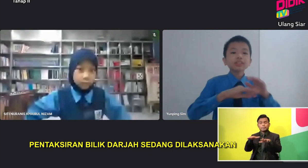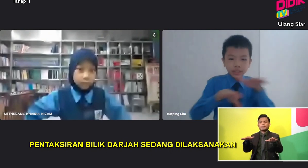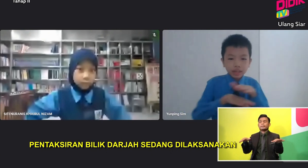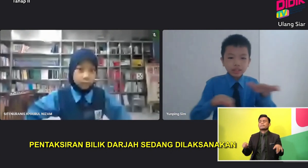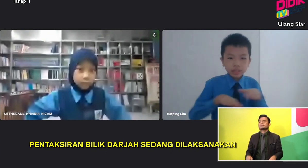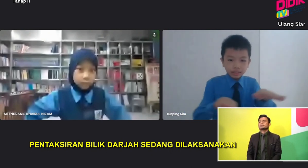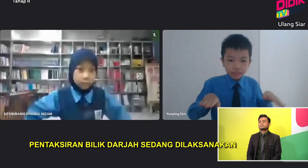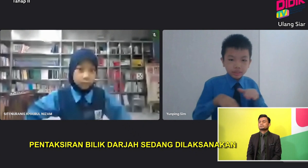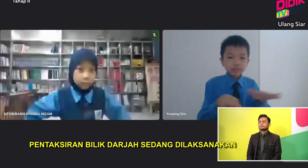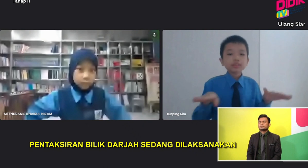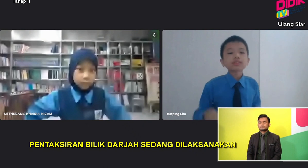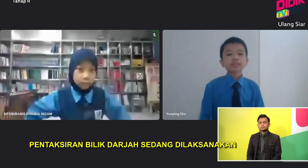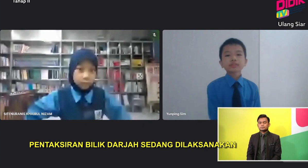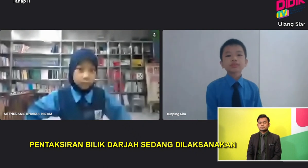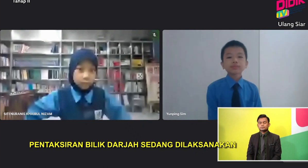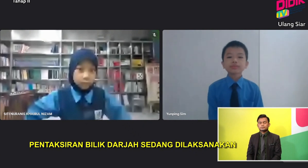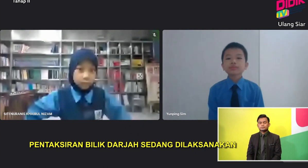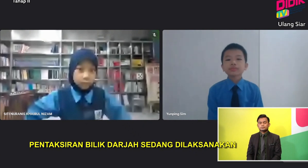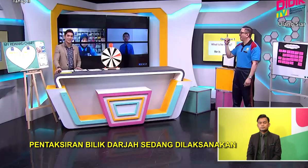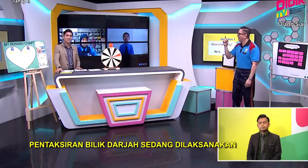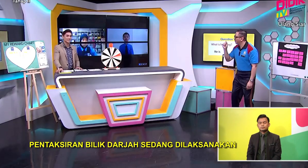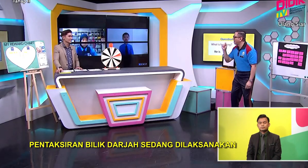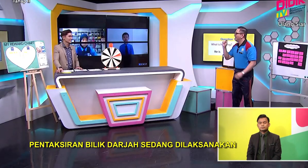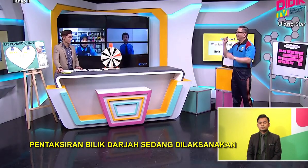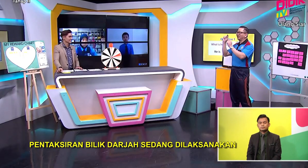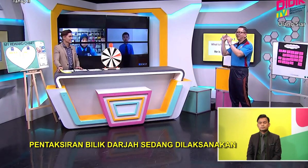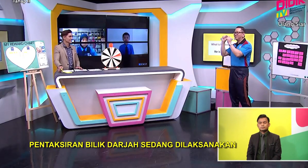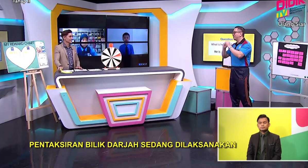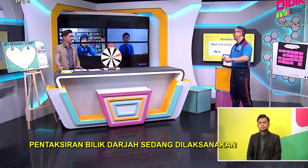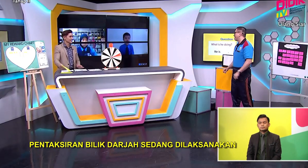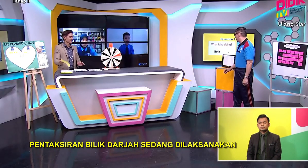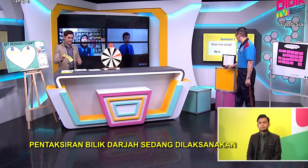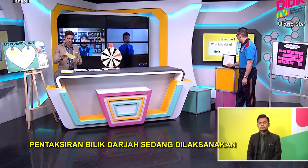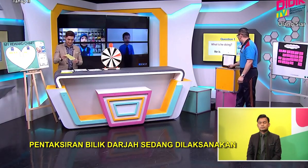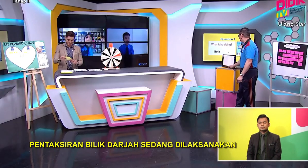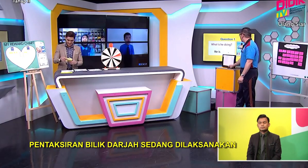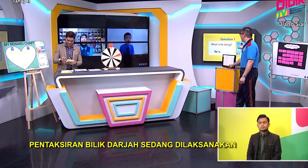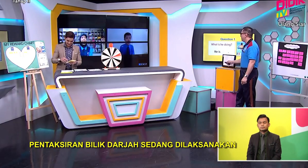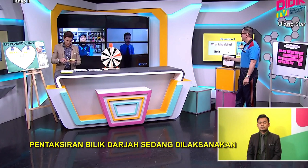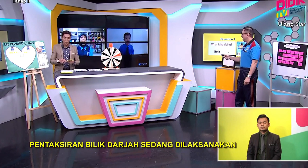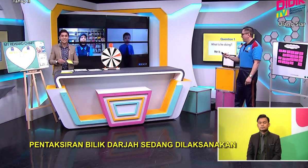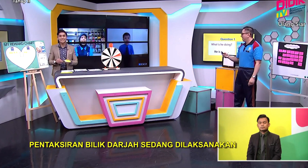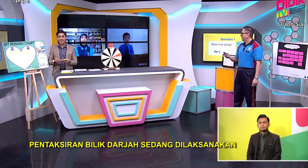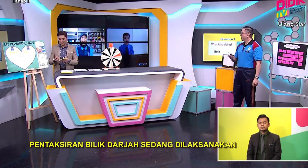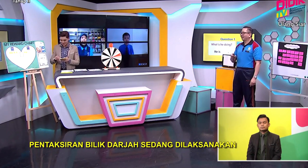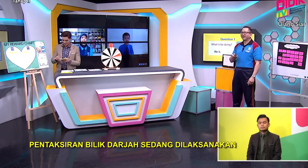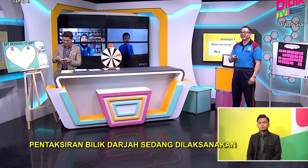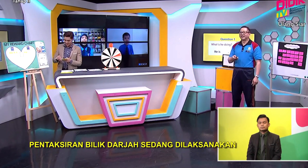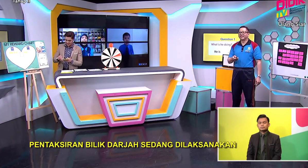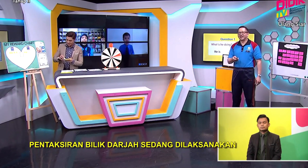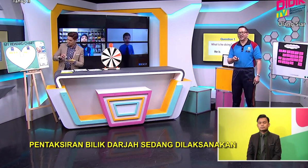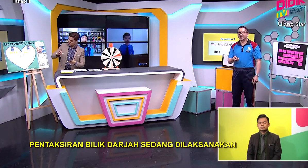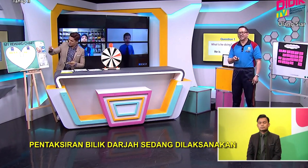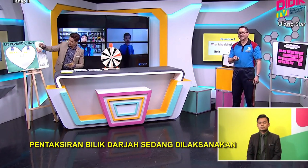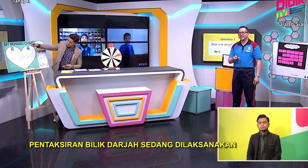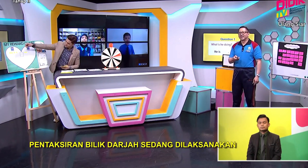Is Correct Okay Hanif Can you give Peng Peng Another star Yes Well done Peng Peng